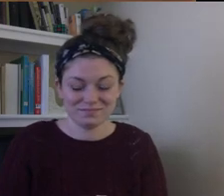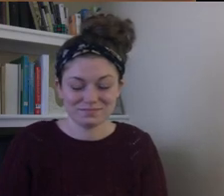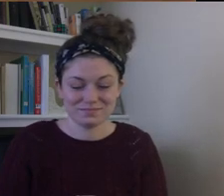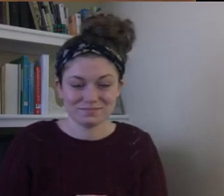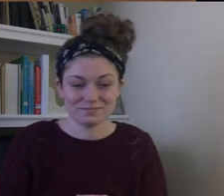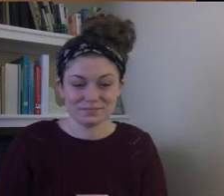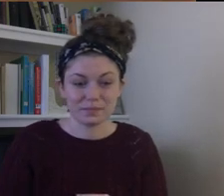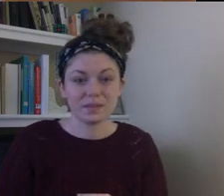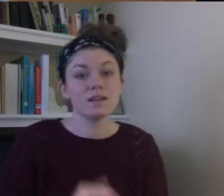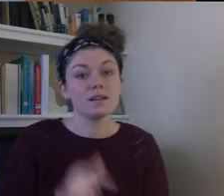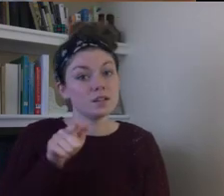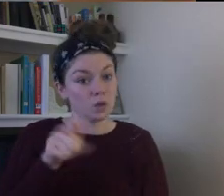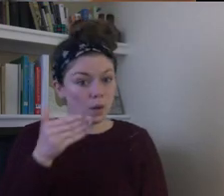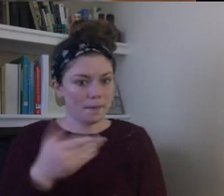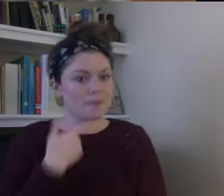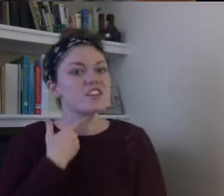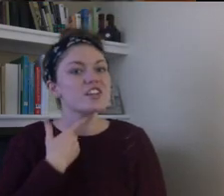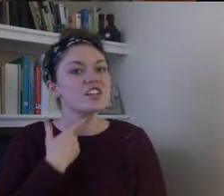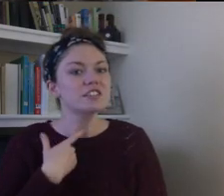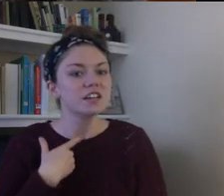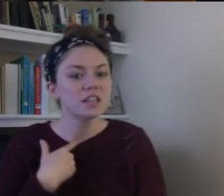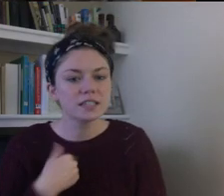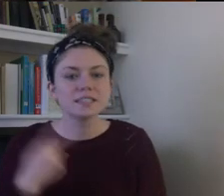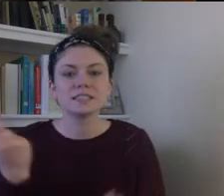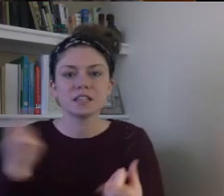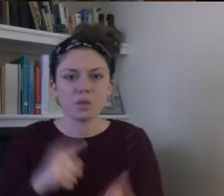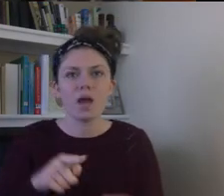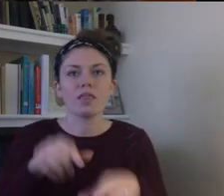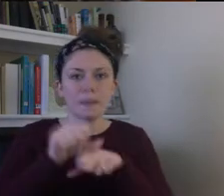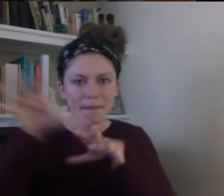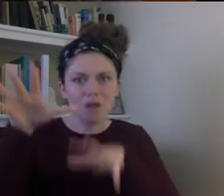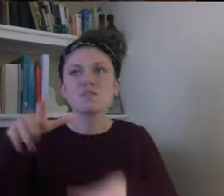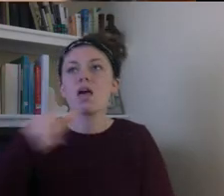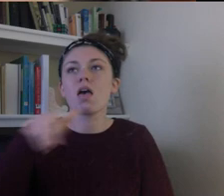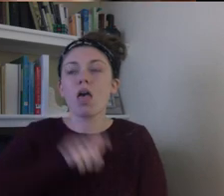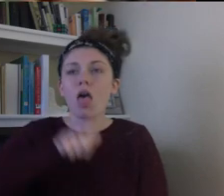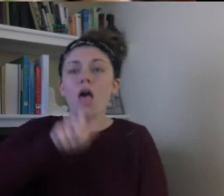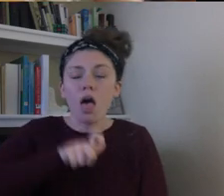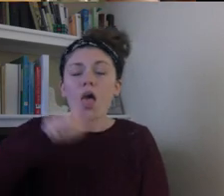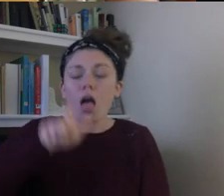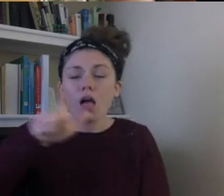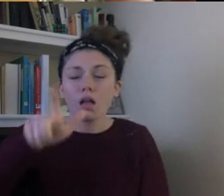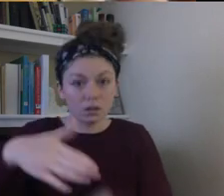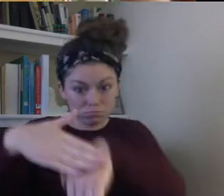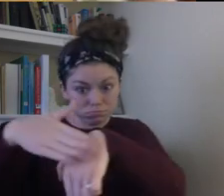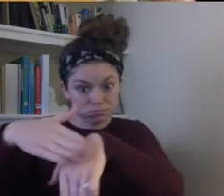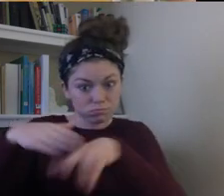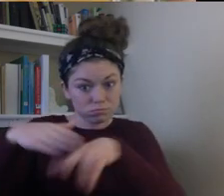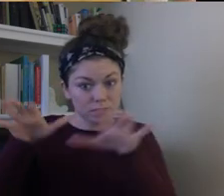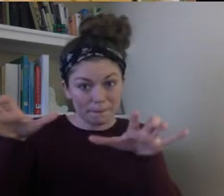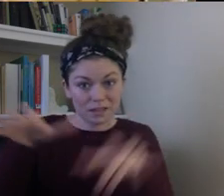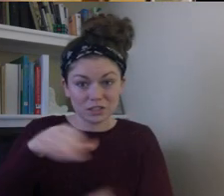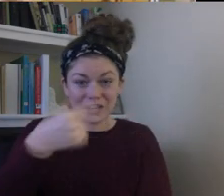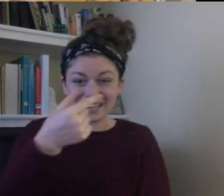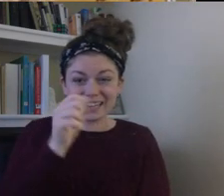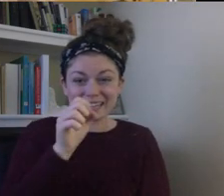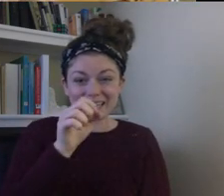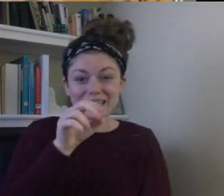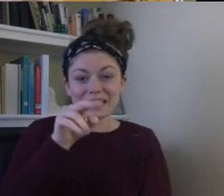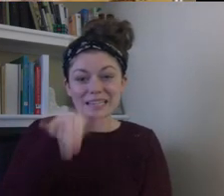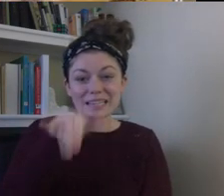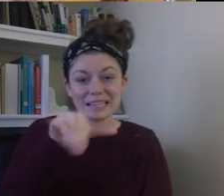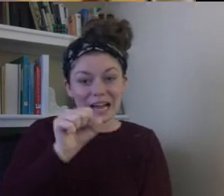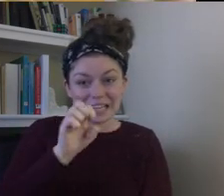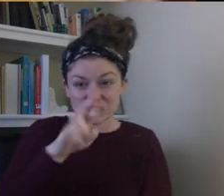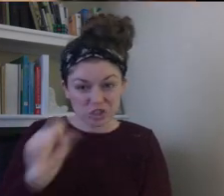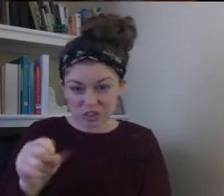You're likely to get thirsty when you hike up in the mountains. Make sure to warn your monster that those geysers are not fountains.